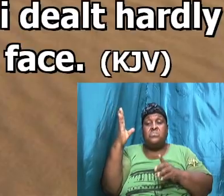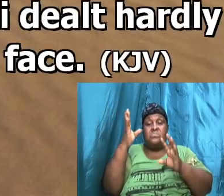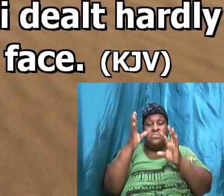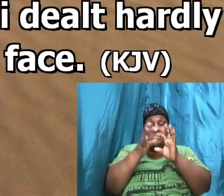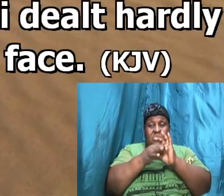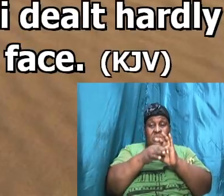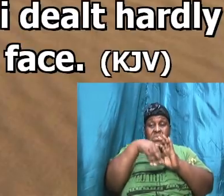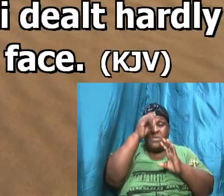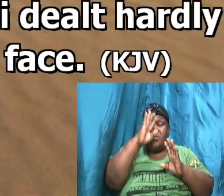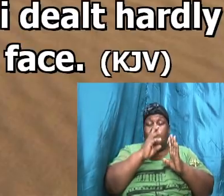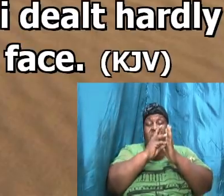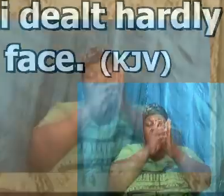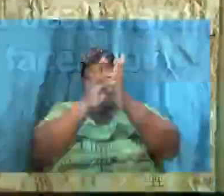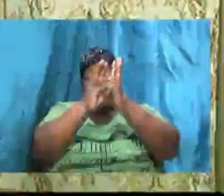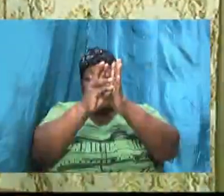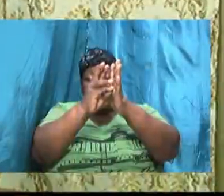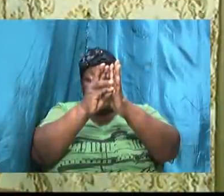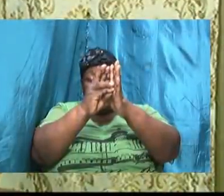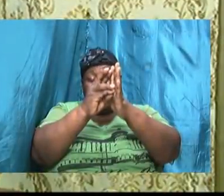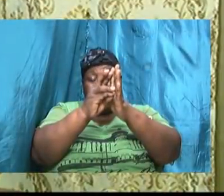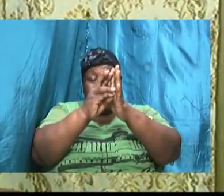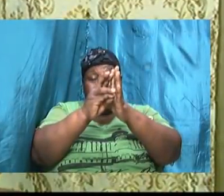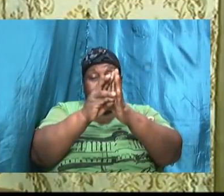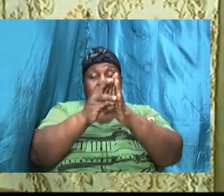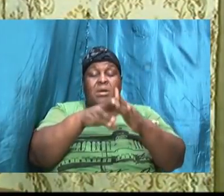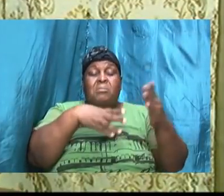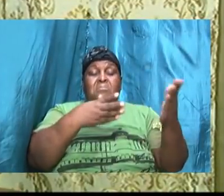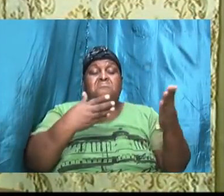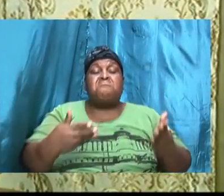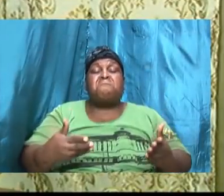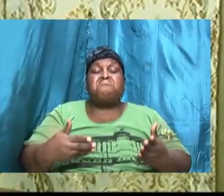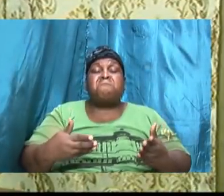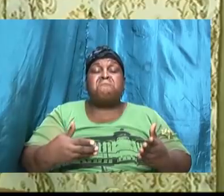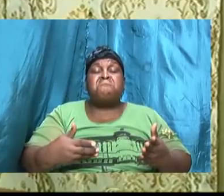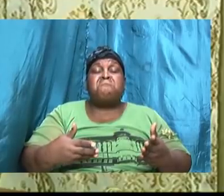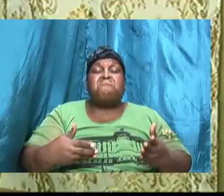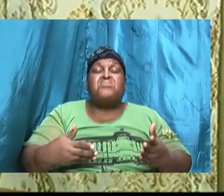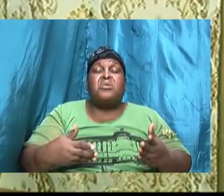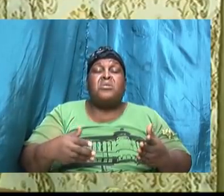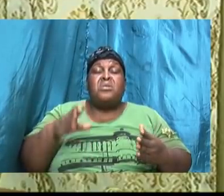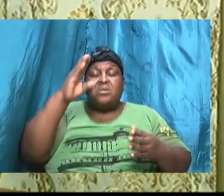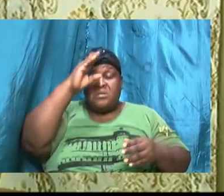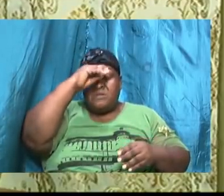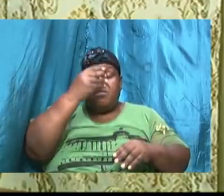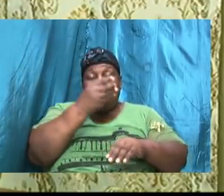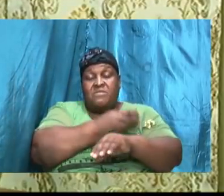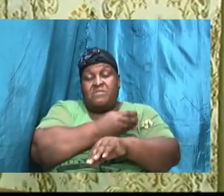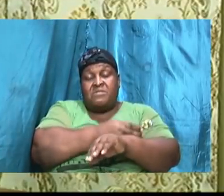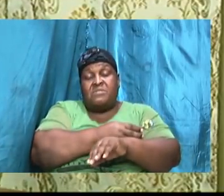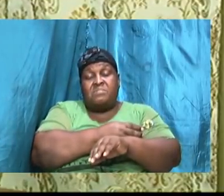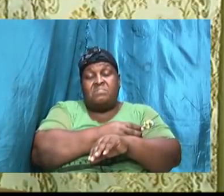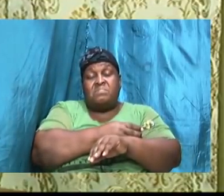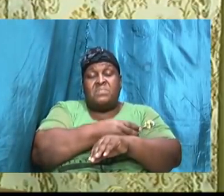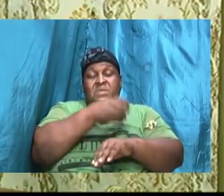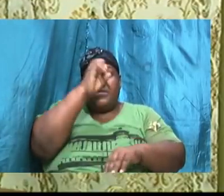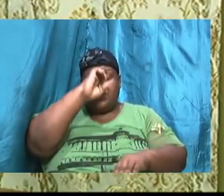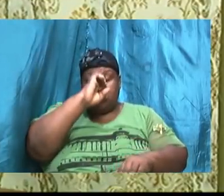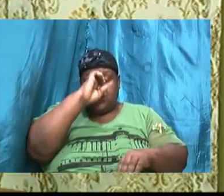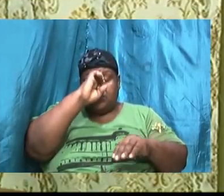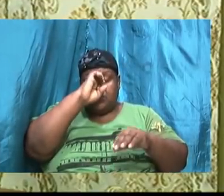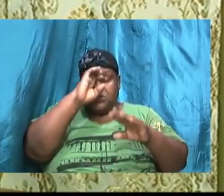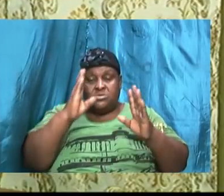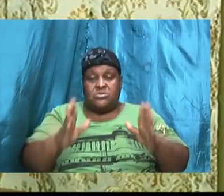God's will and brought forth the son of a born woman now some